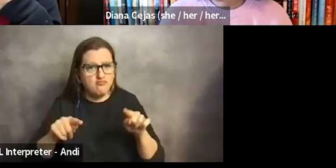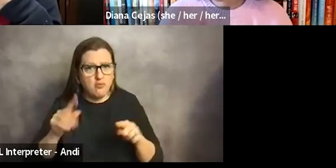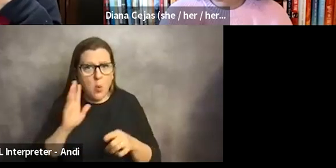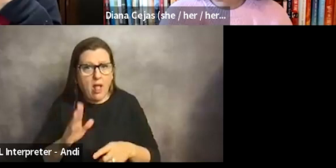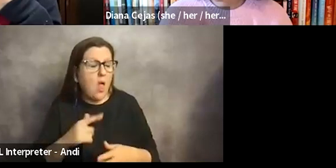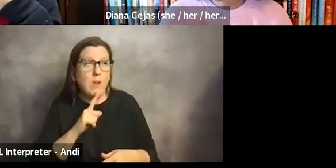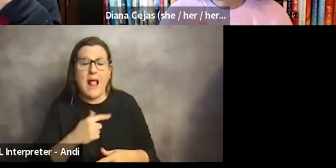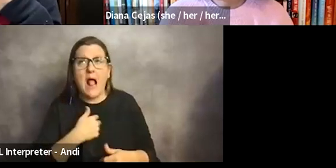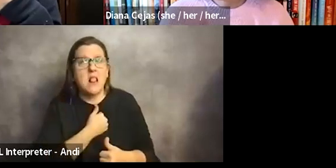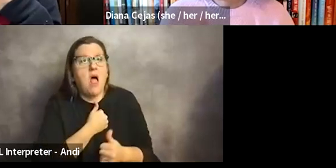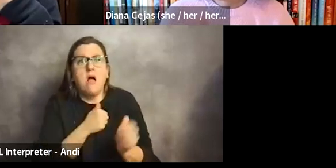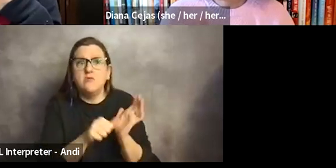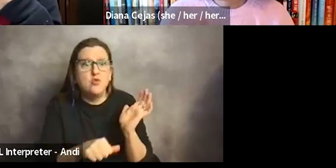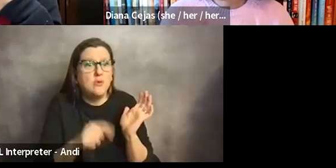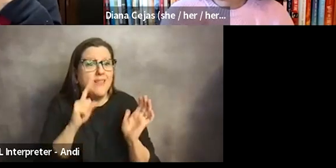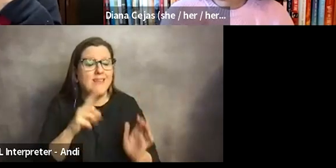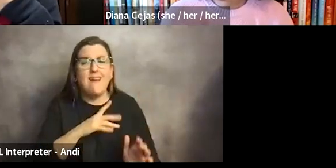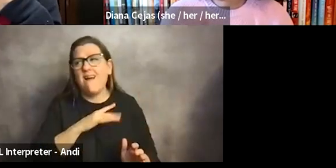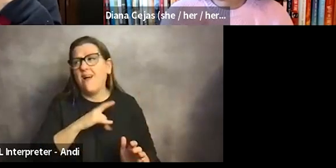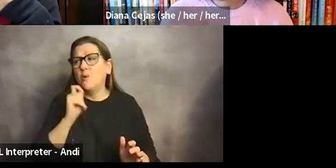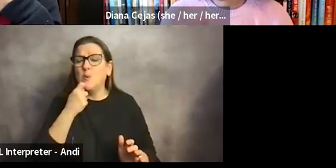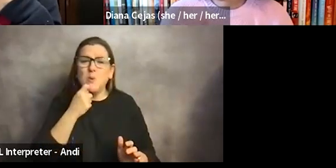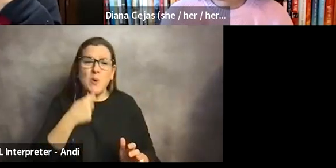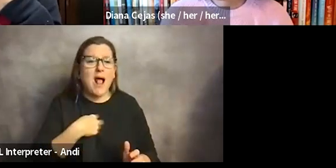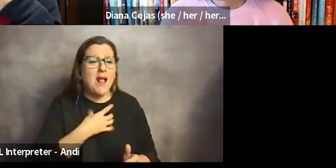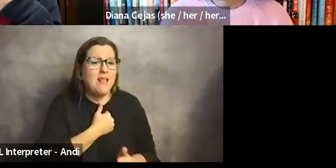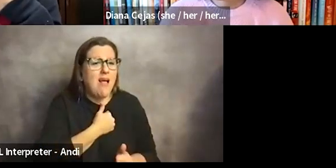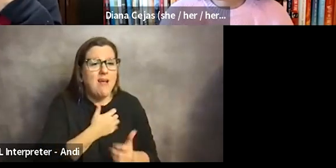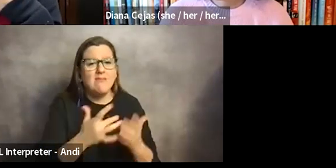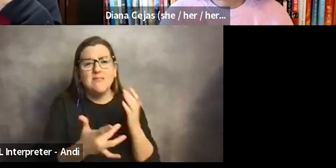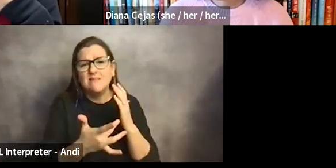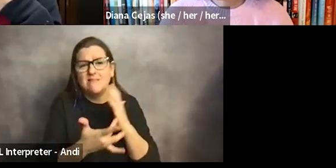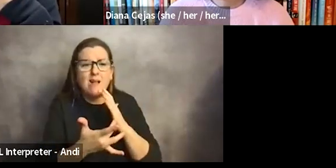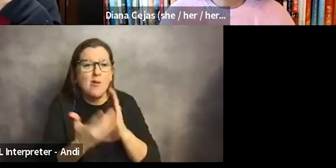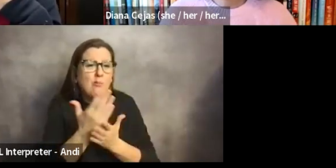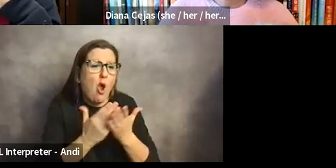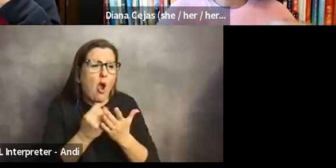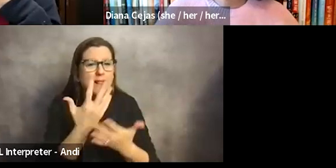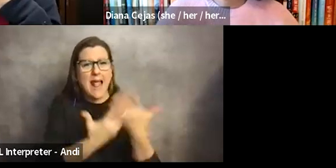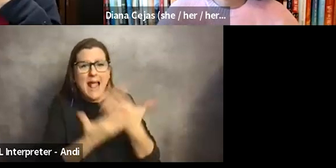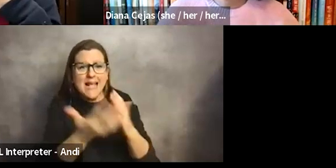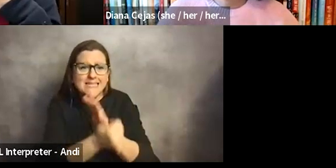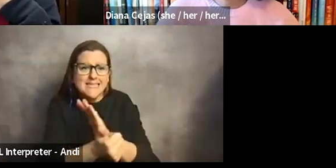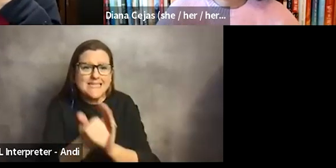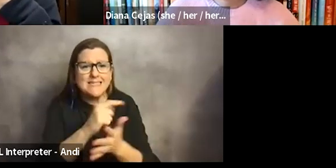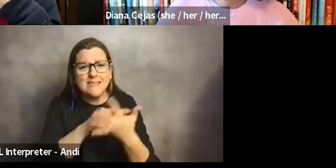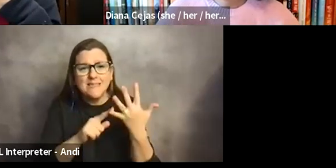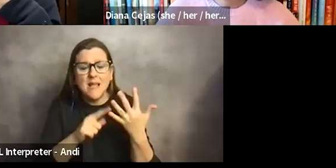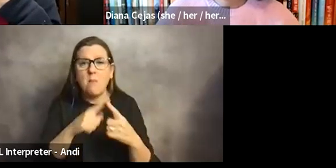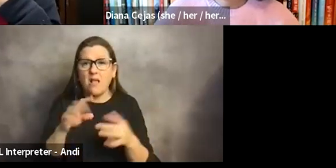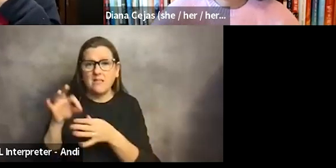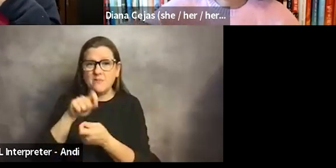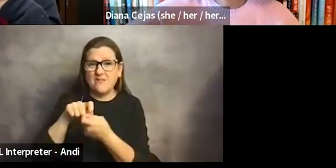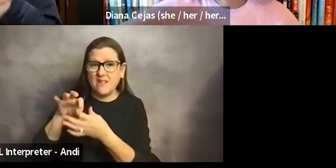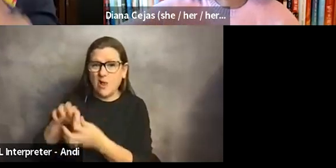loved surgery. I thought it was really cool. I loved the technical aspects. I loved the handedness, but for me, especially with my bladder and bowel, like